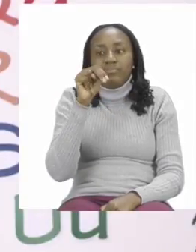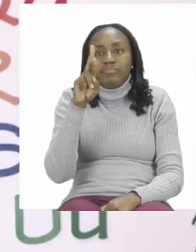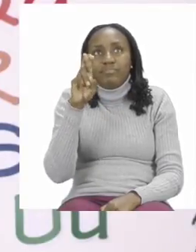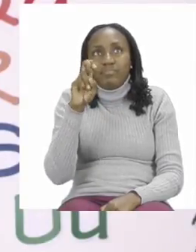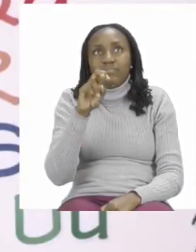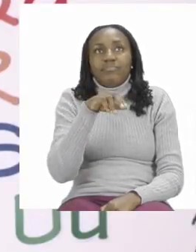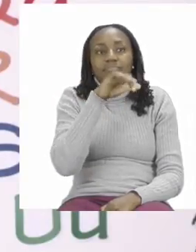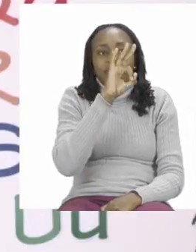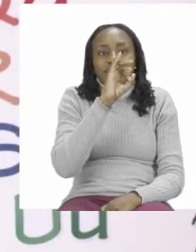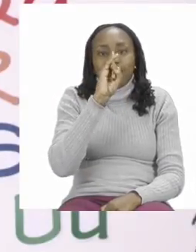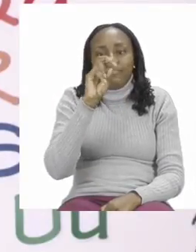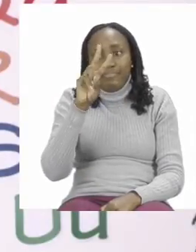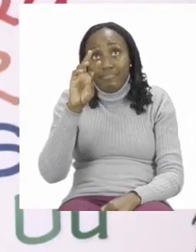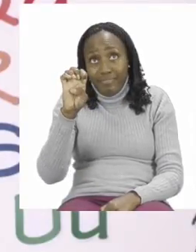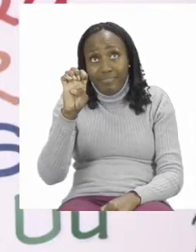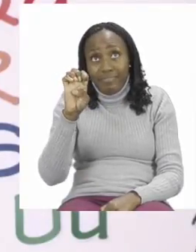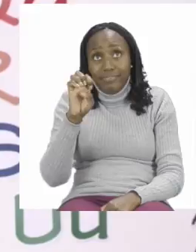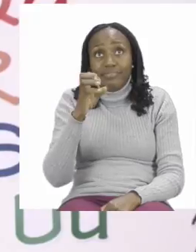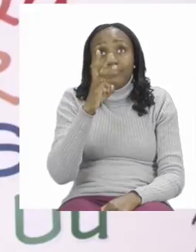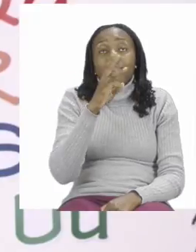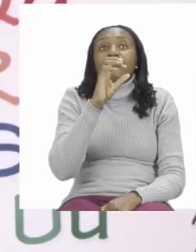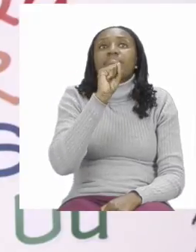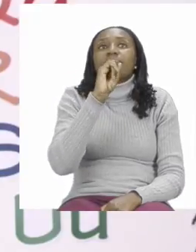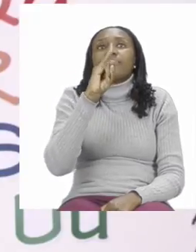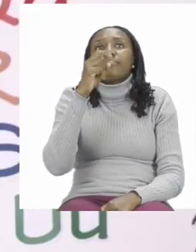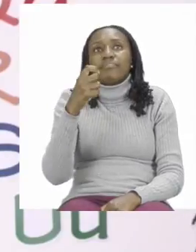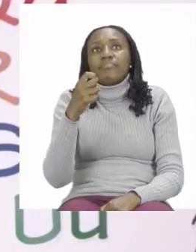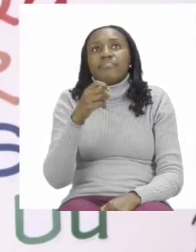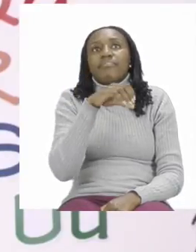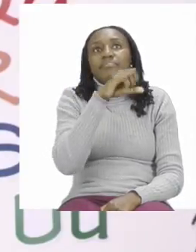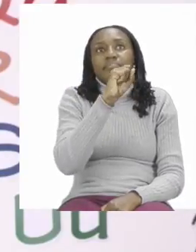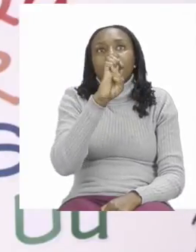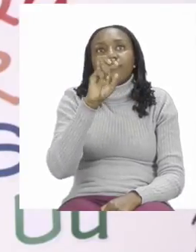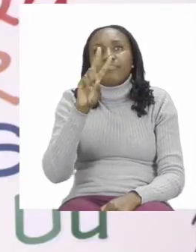five, six, seven,